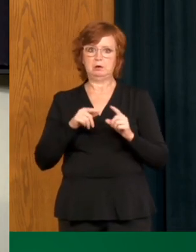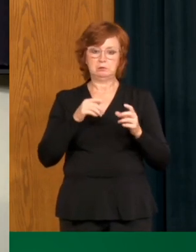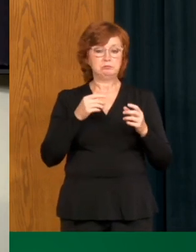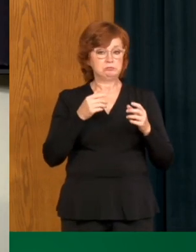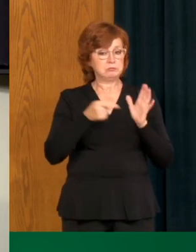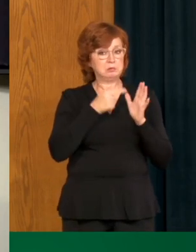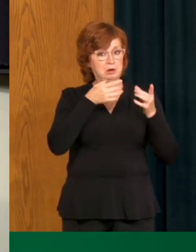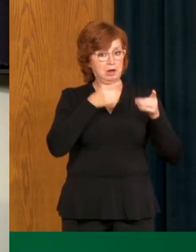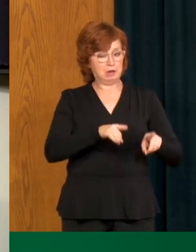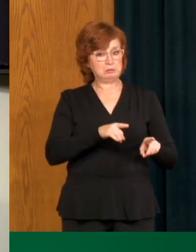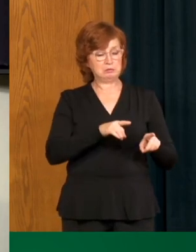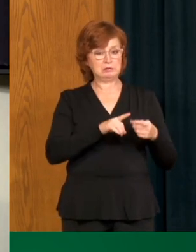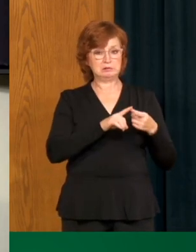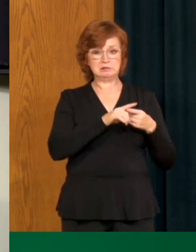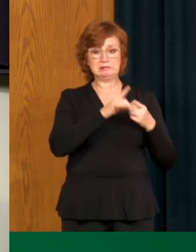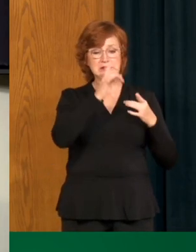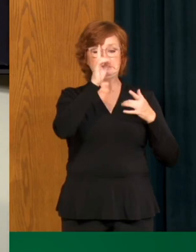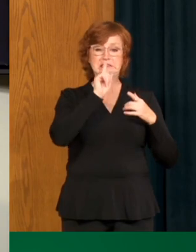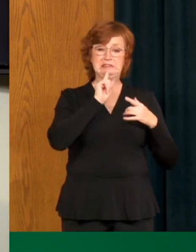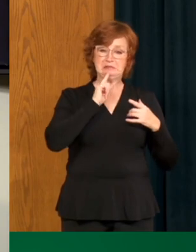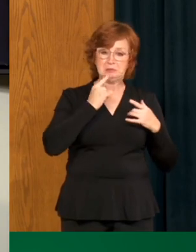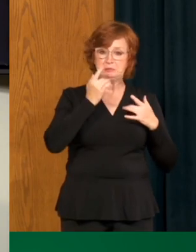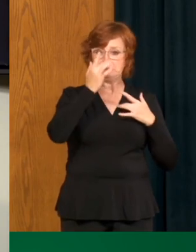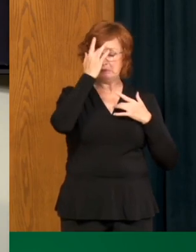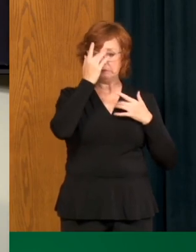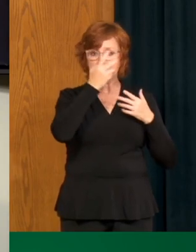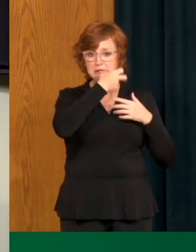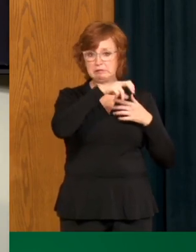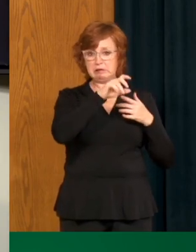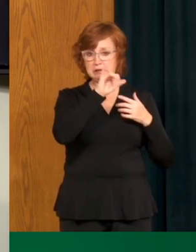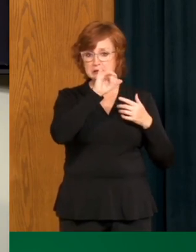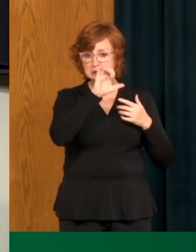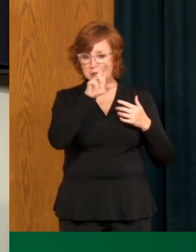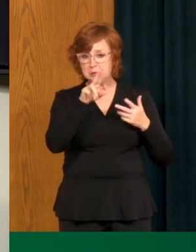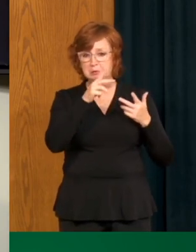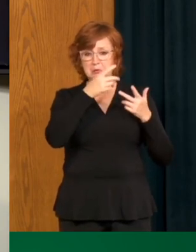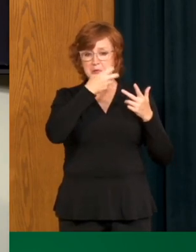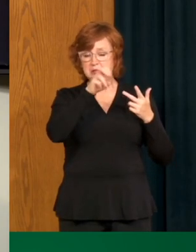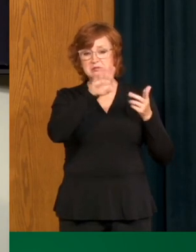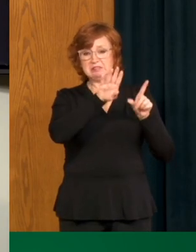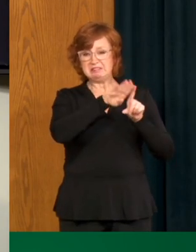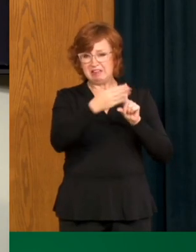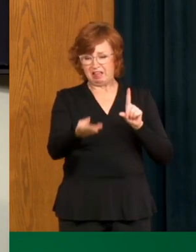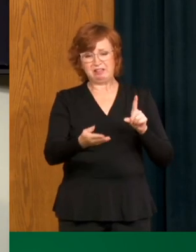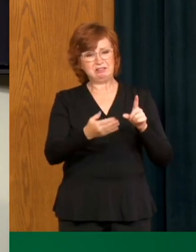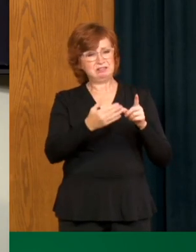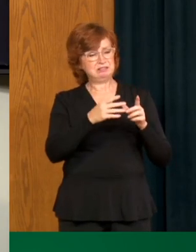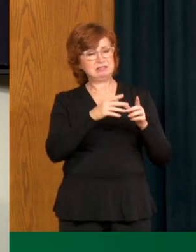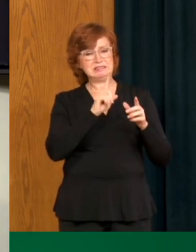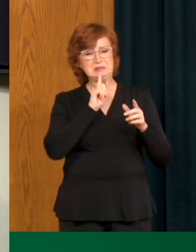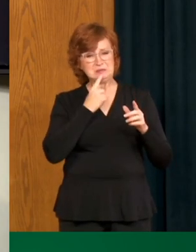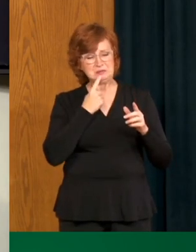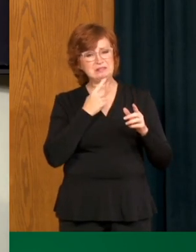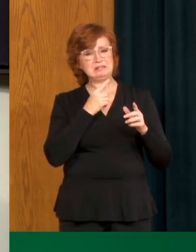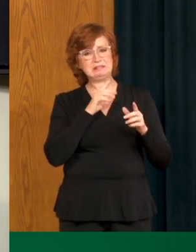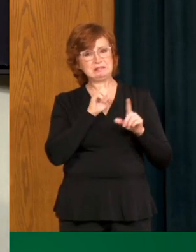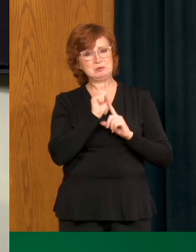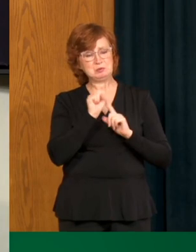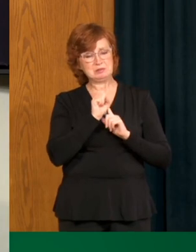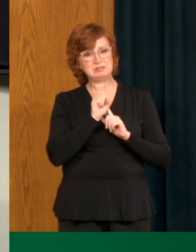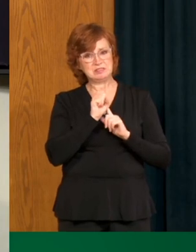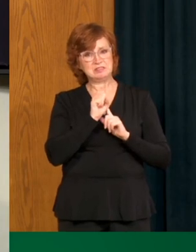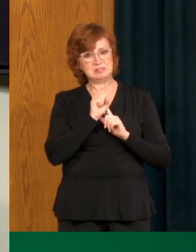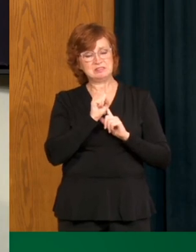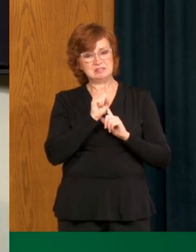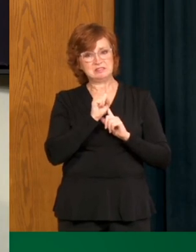ICU admission and death. And in some cases, long-term health effects. And we absolutely need to work and continue to be successful